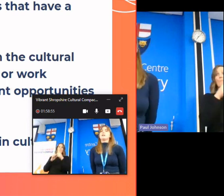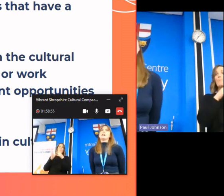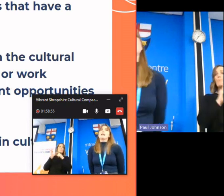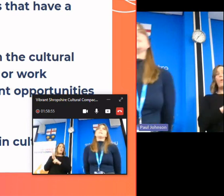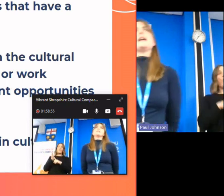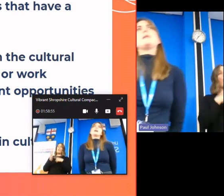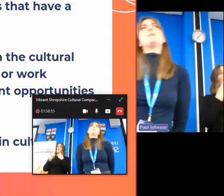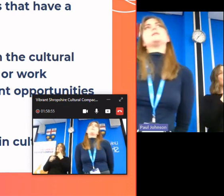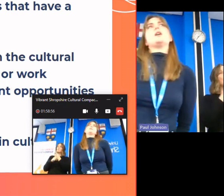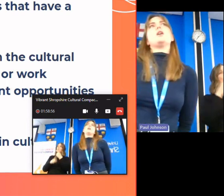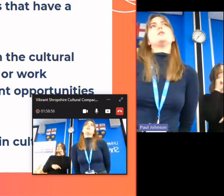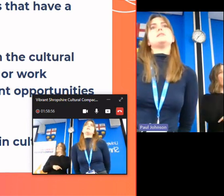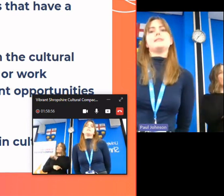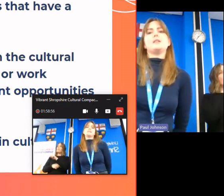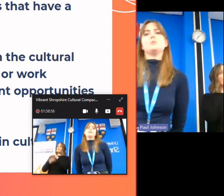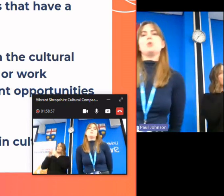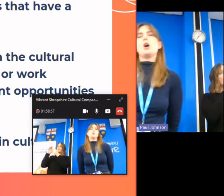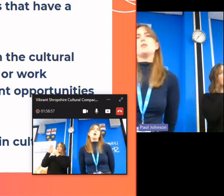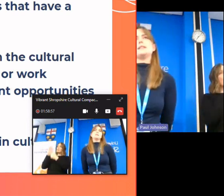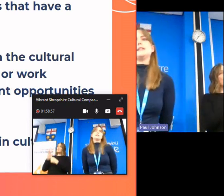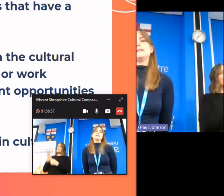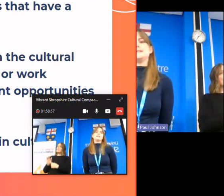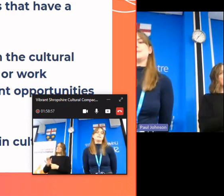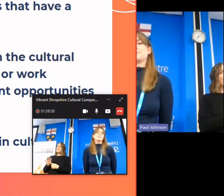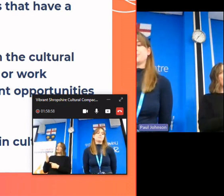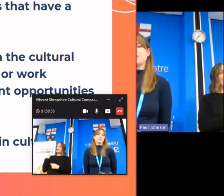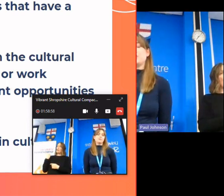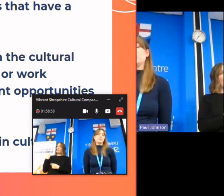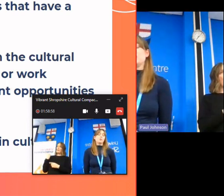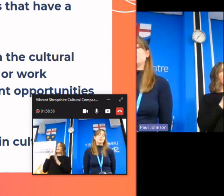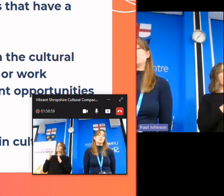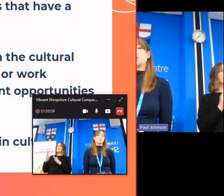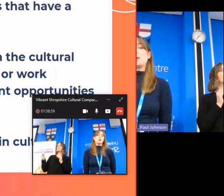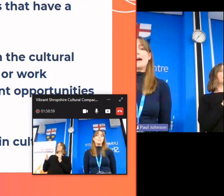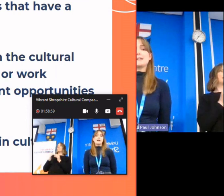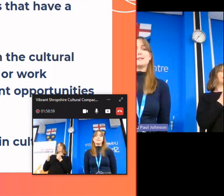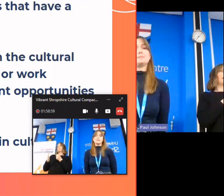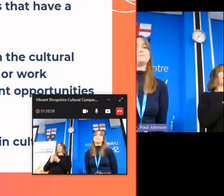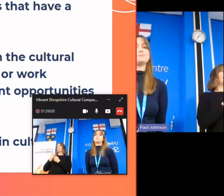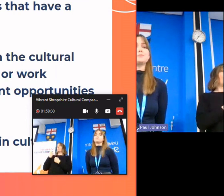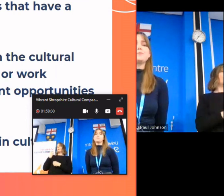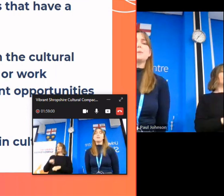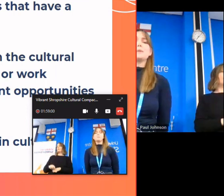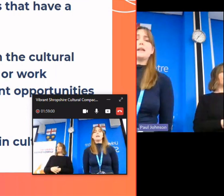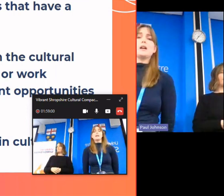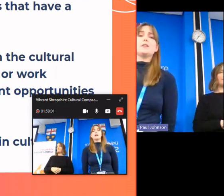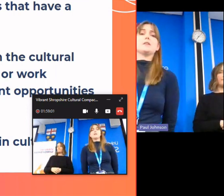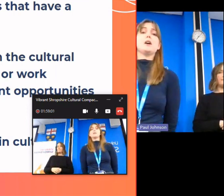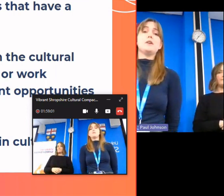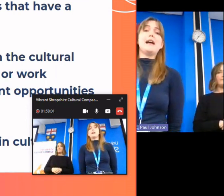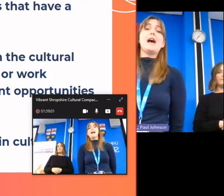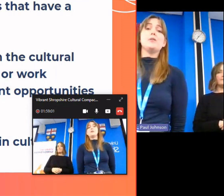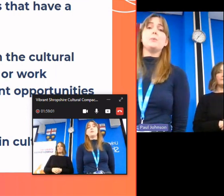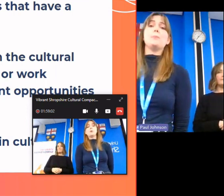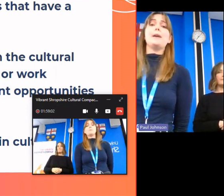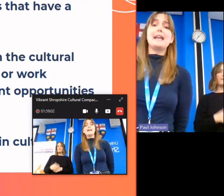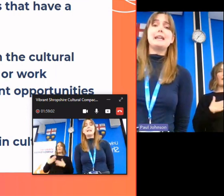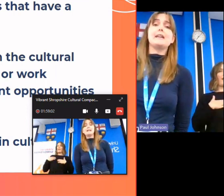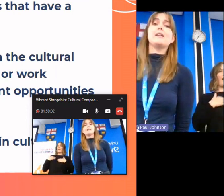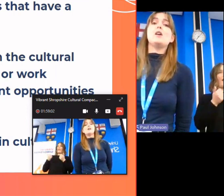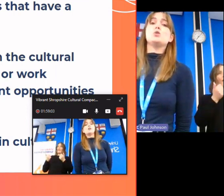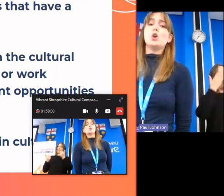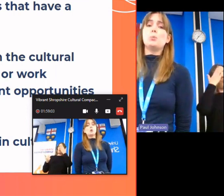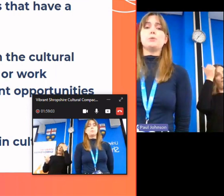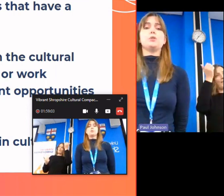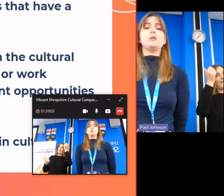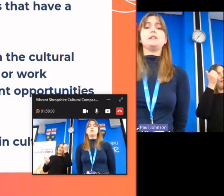detail about these earlier they're the same as our standard priorities for the cultural compact but they cover cover health and well